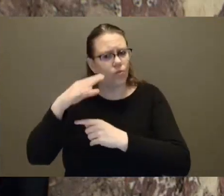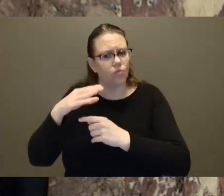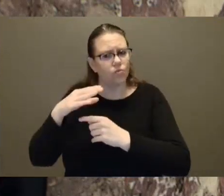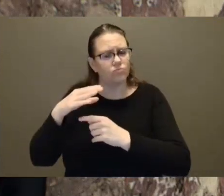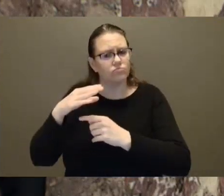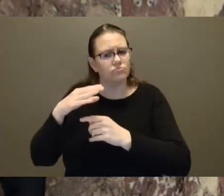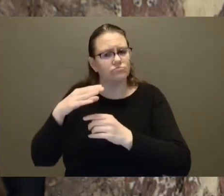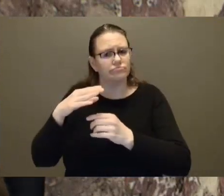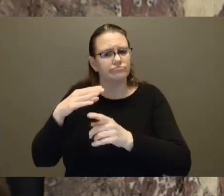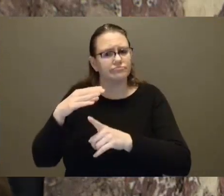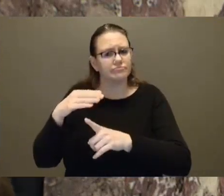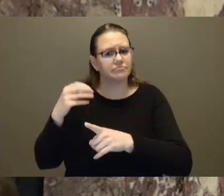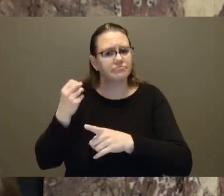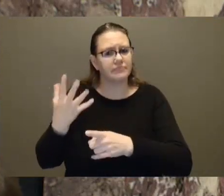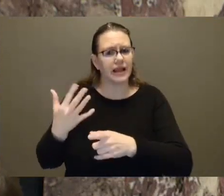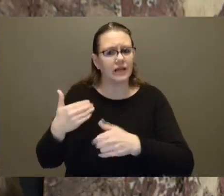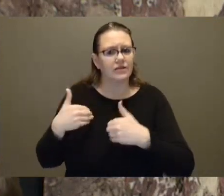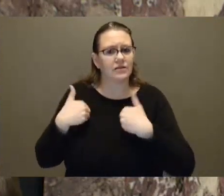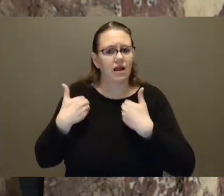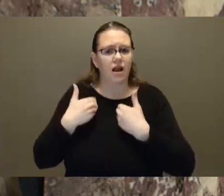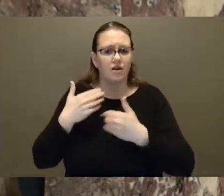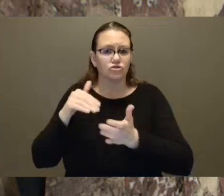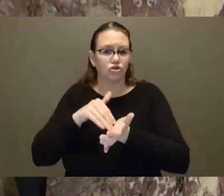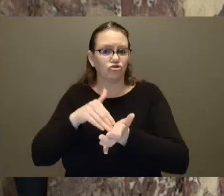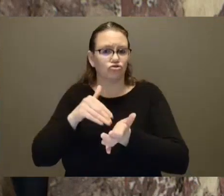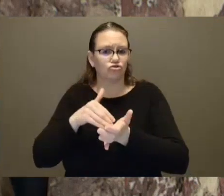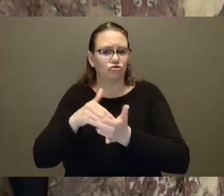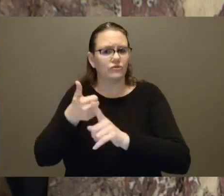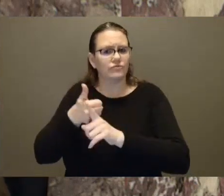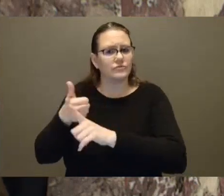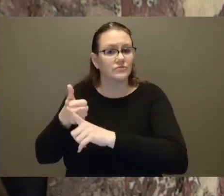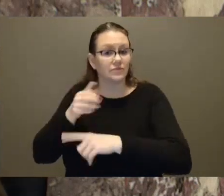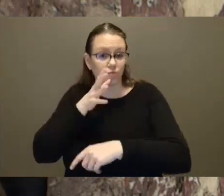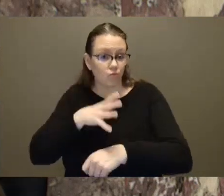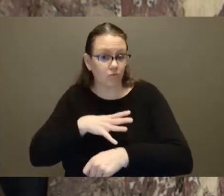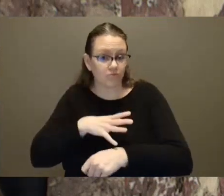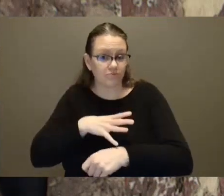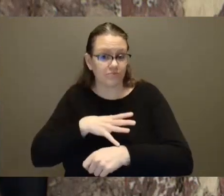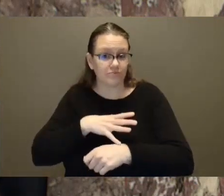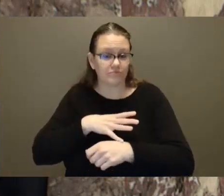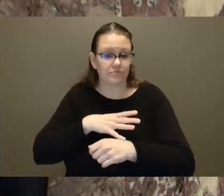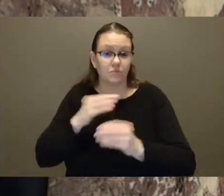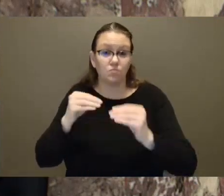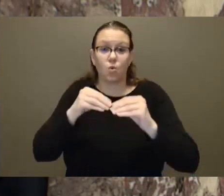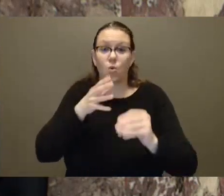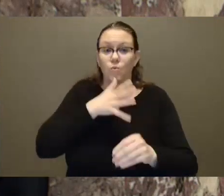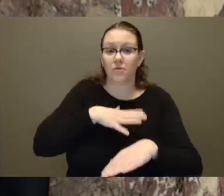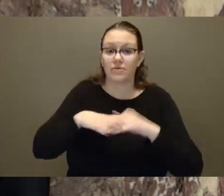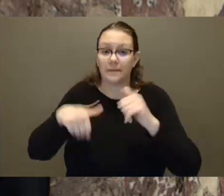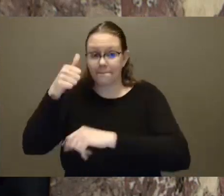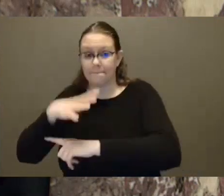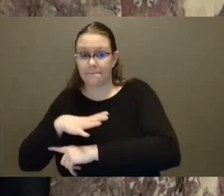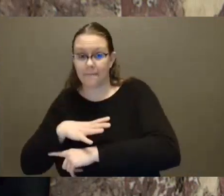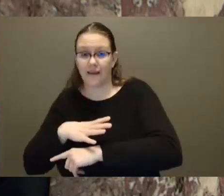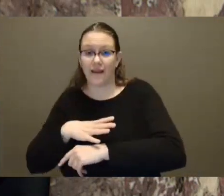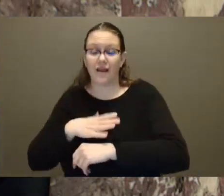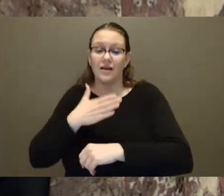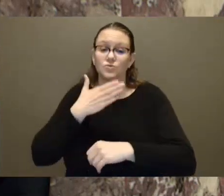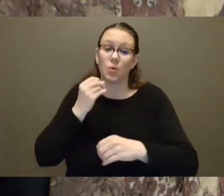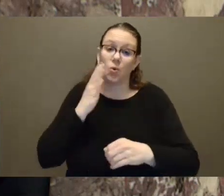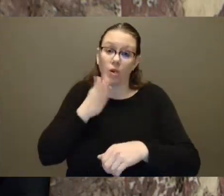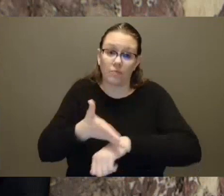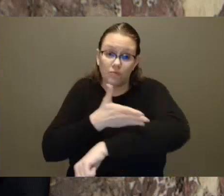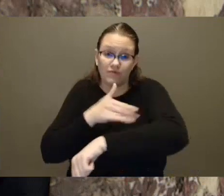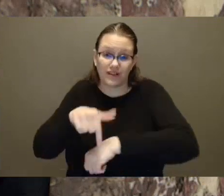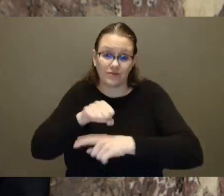is an important improvement in service and understanding of this serious illness. One of the key aspects